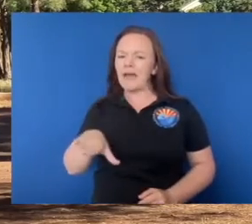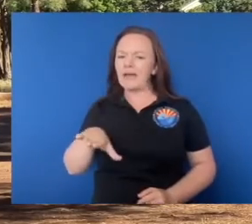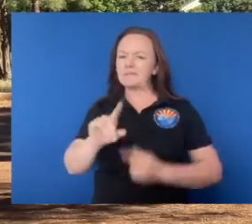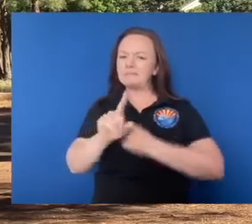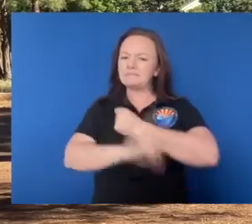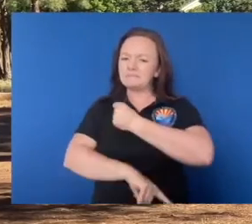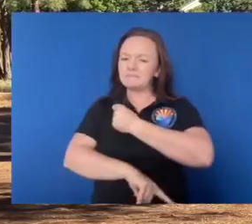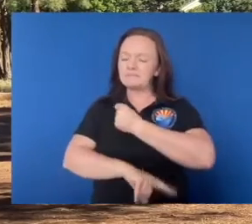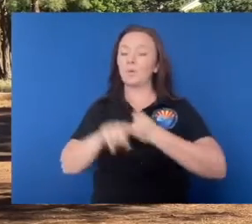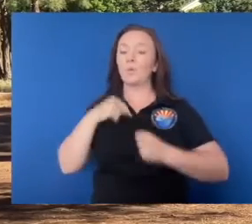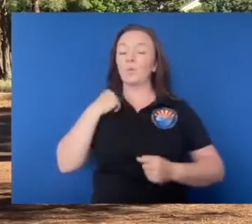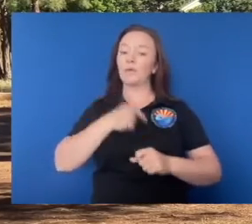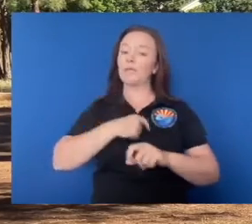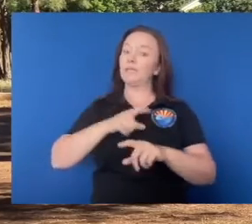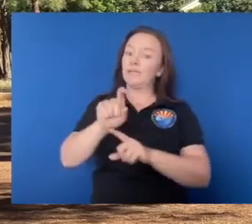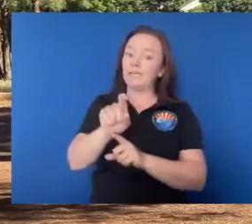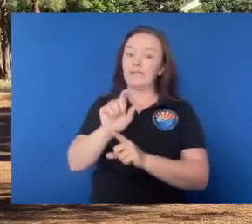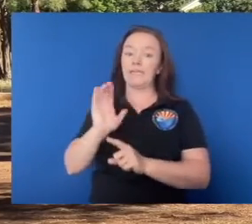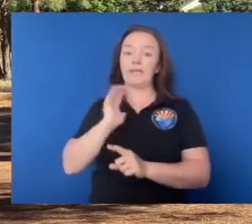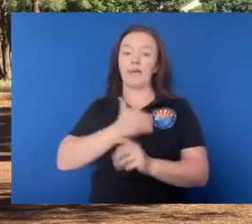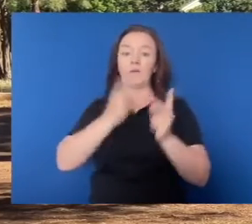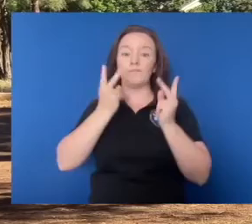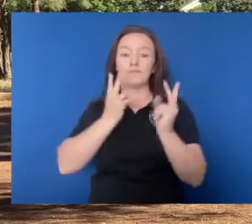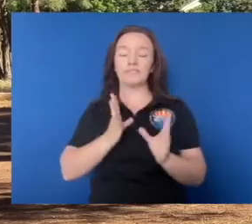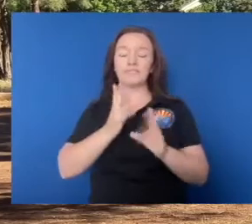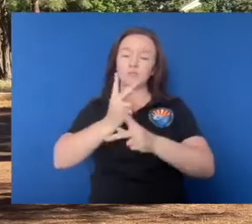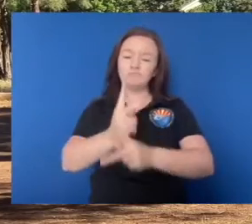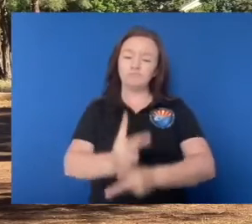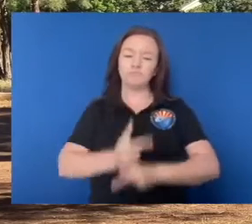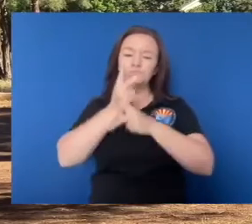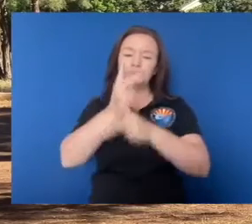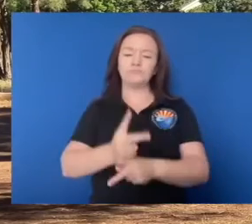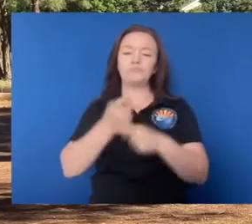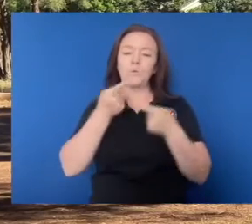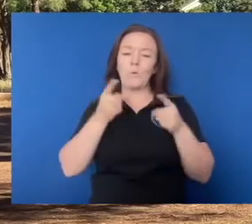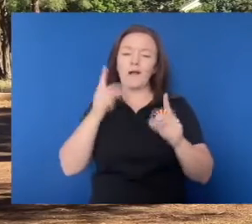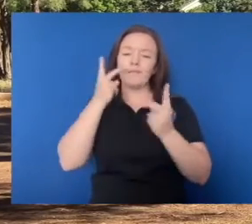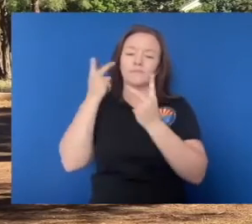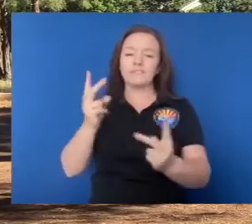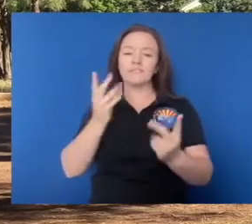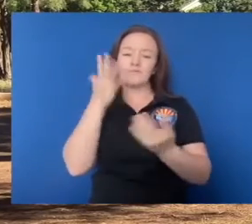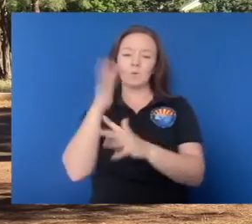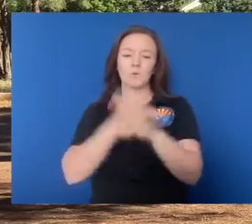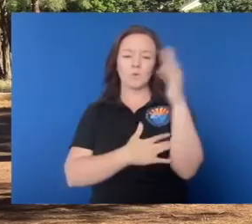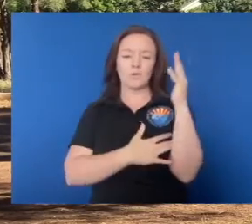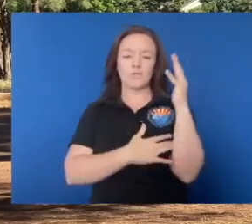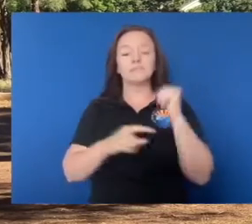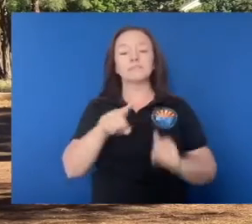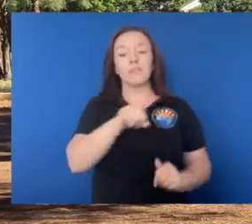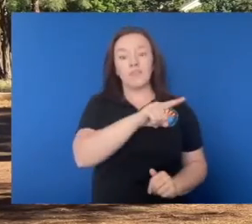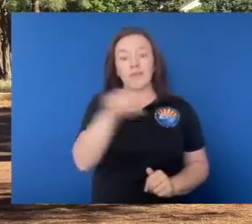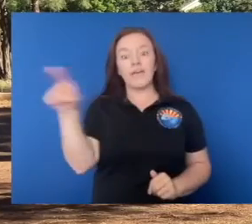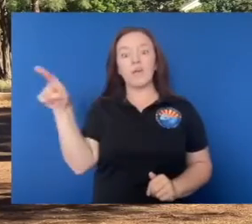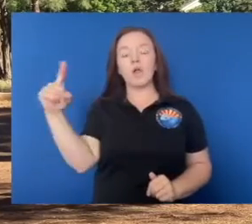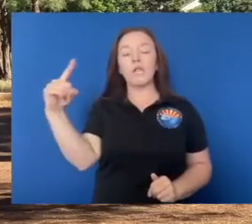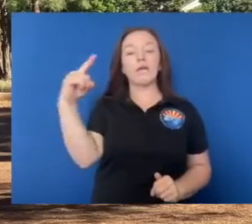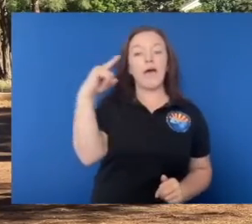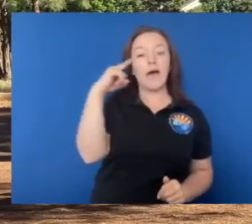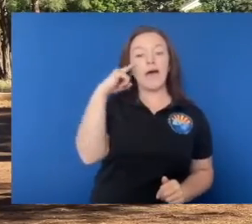visitors to be very vigilant while they're in the forest. And you know, they are the eyes and ears